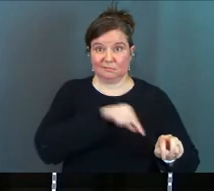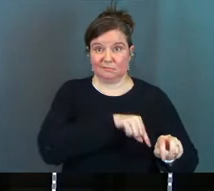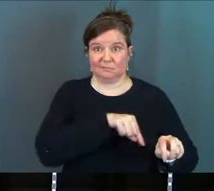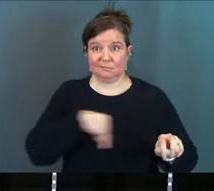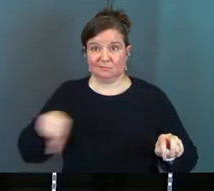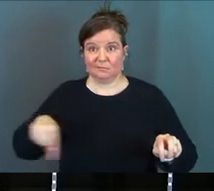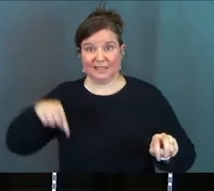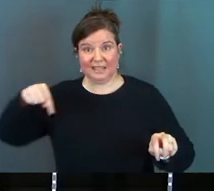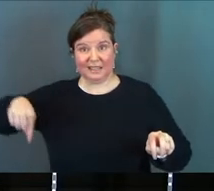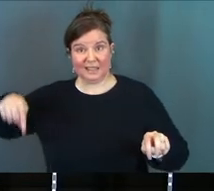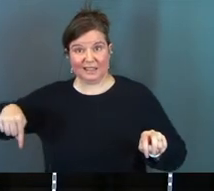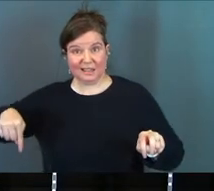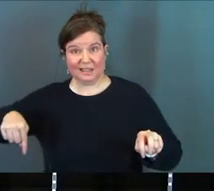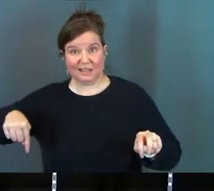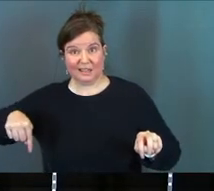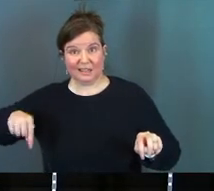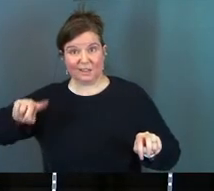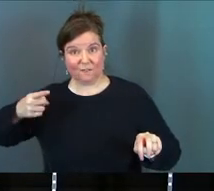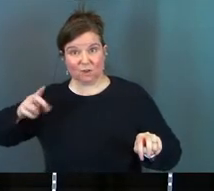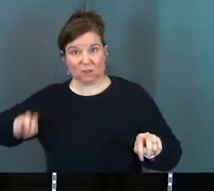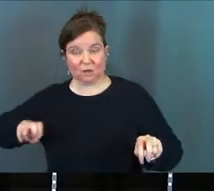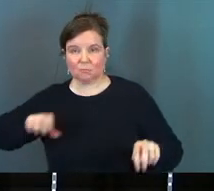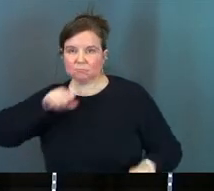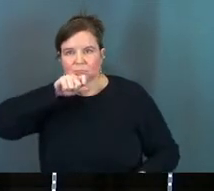These guys actually love their Savior.